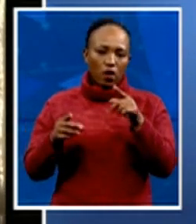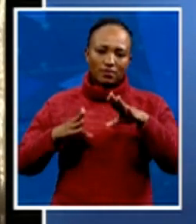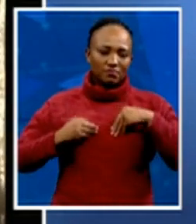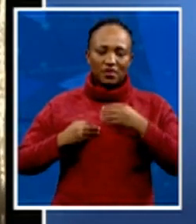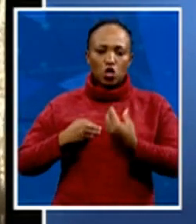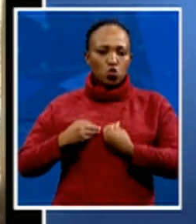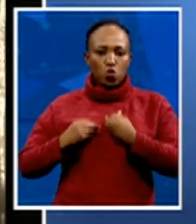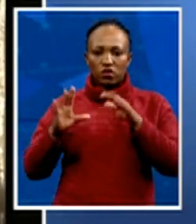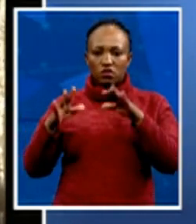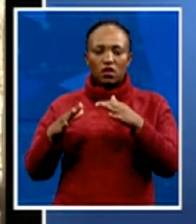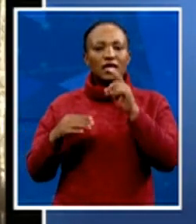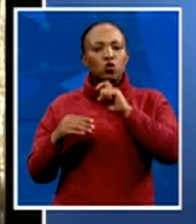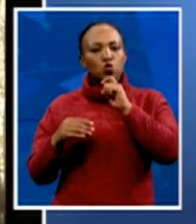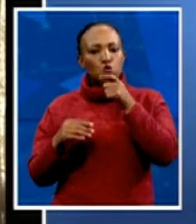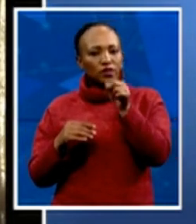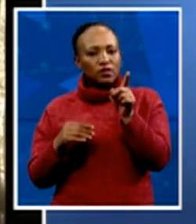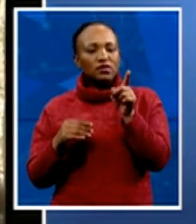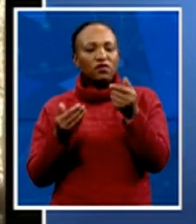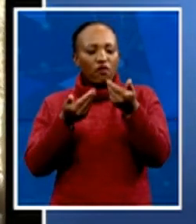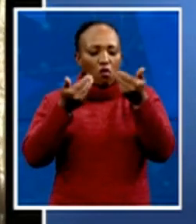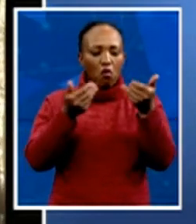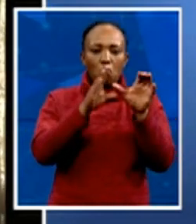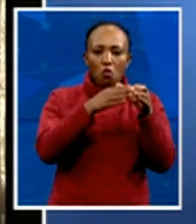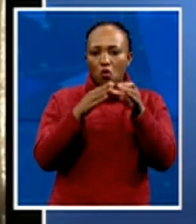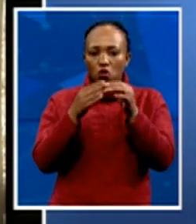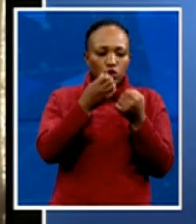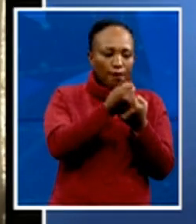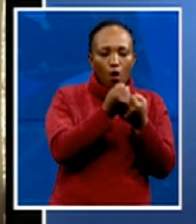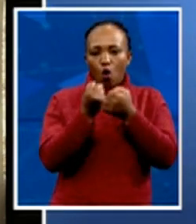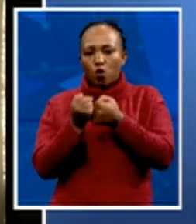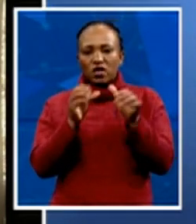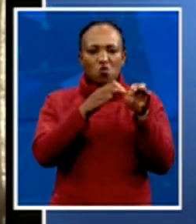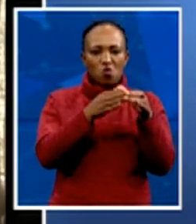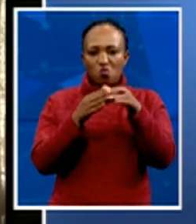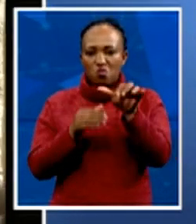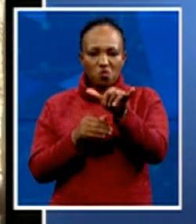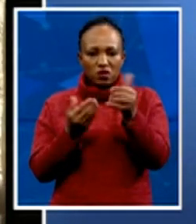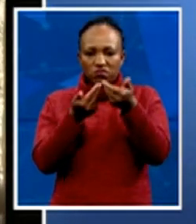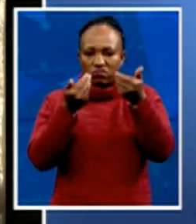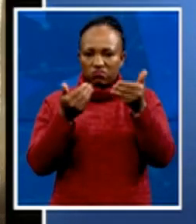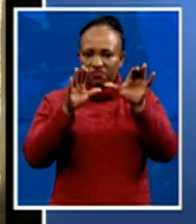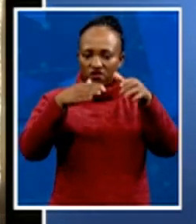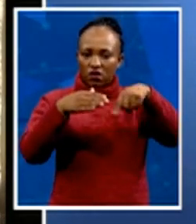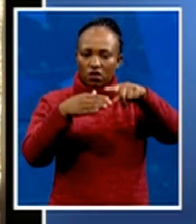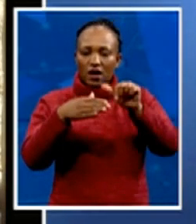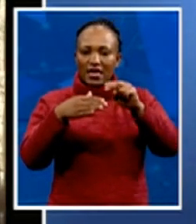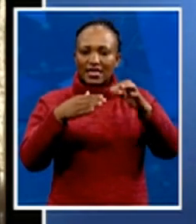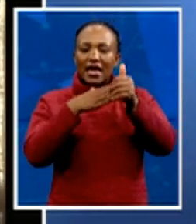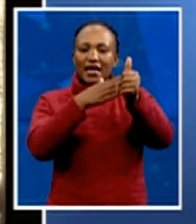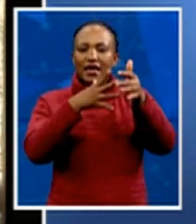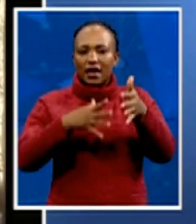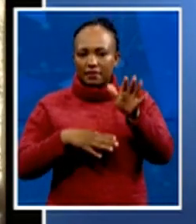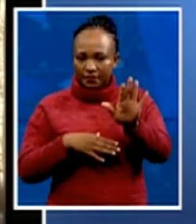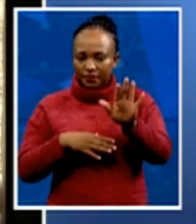knives in the factional battles of party leaders. We've also said that we don't want to be drawn